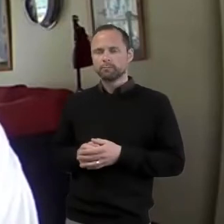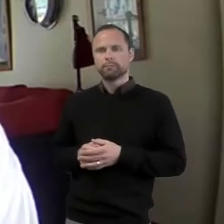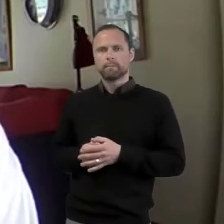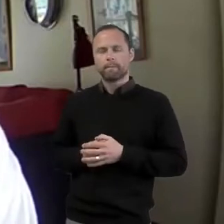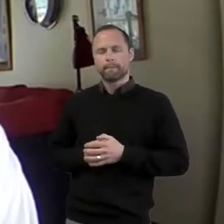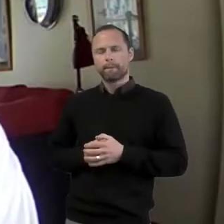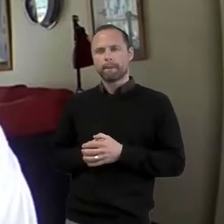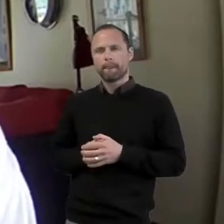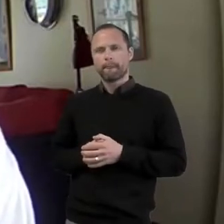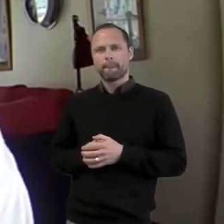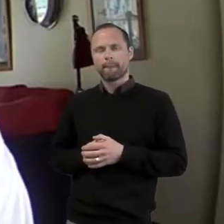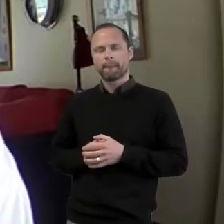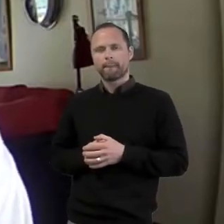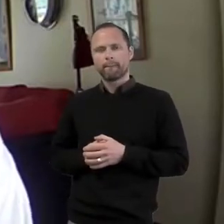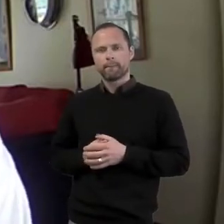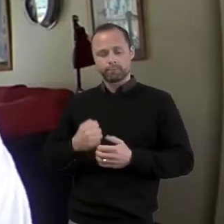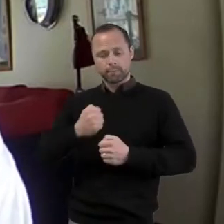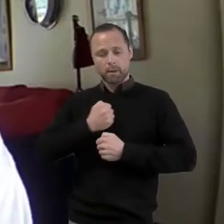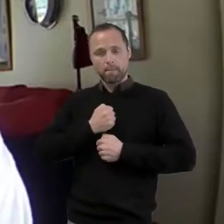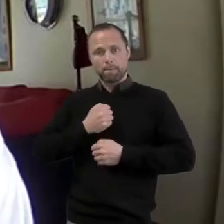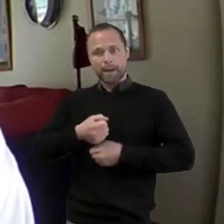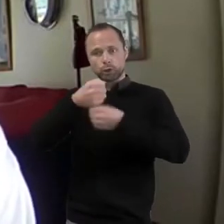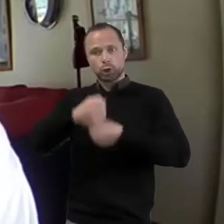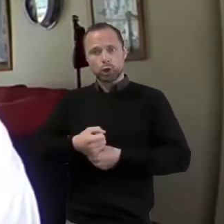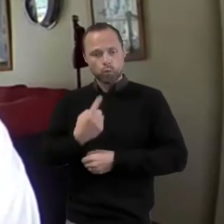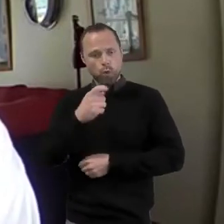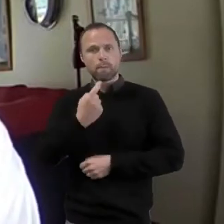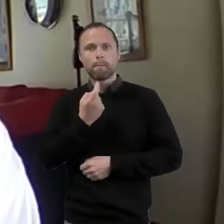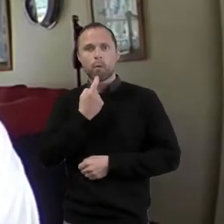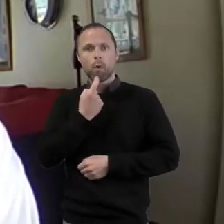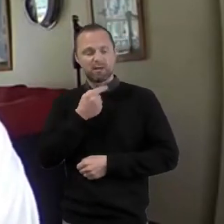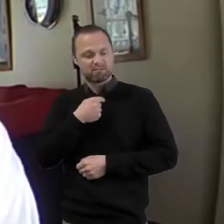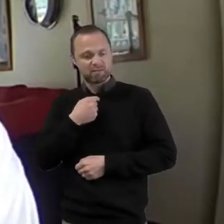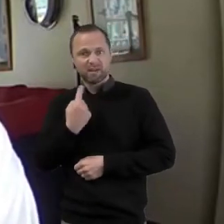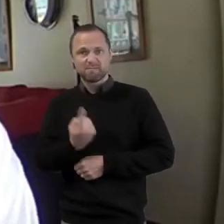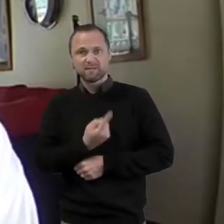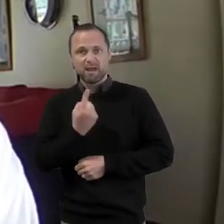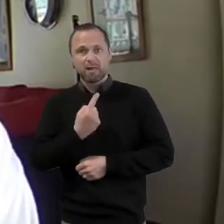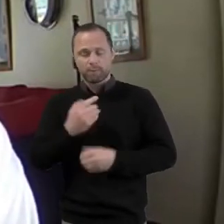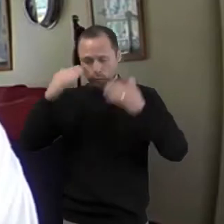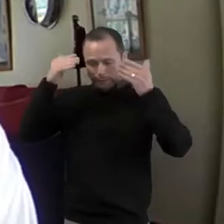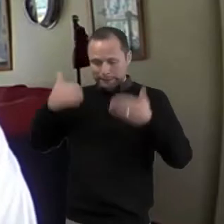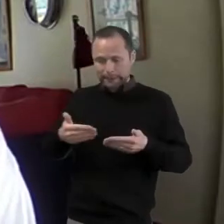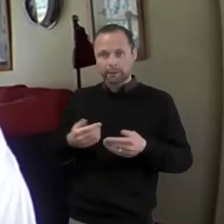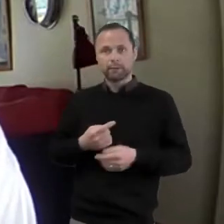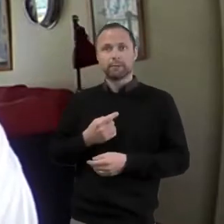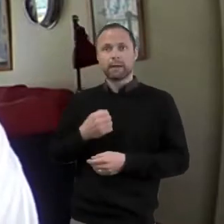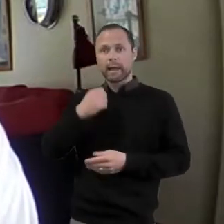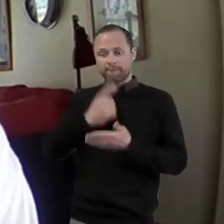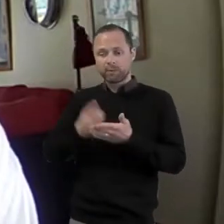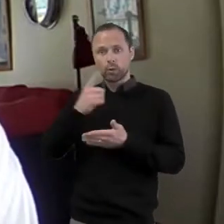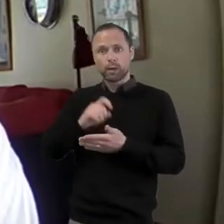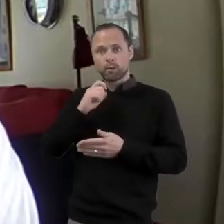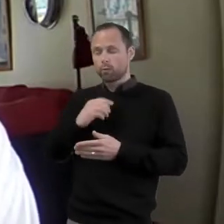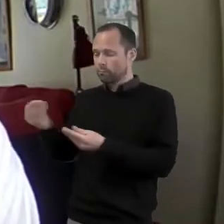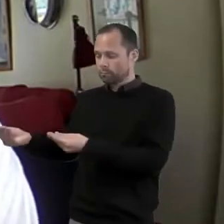One boy in my church who is on the autistic spectrum has fetched his Bible every week to read along with us as